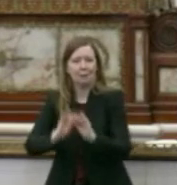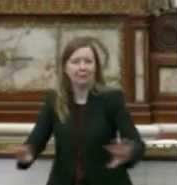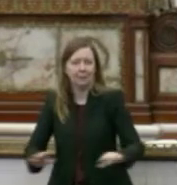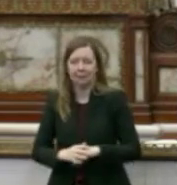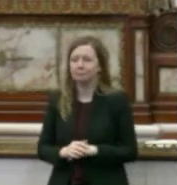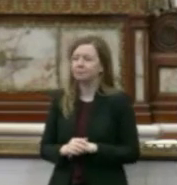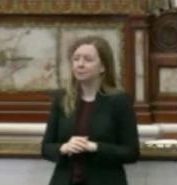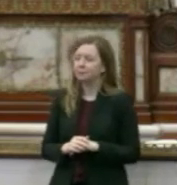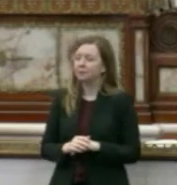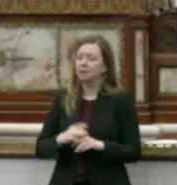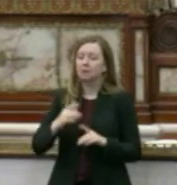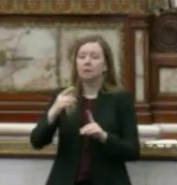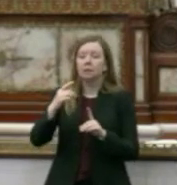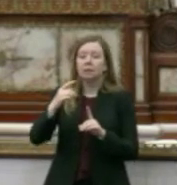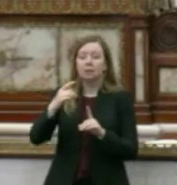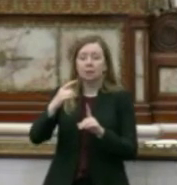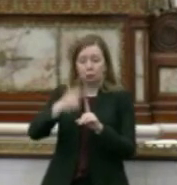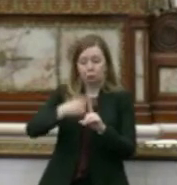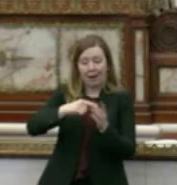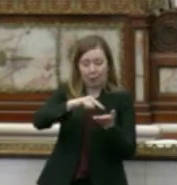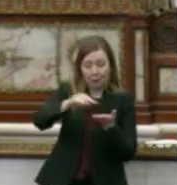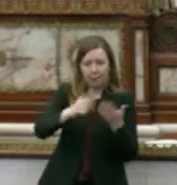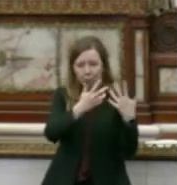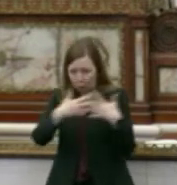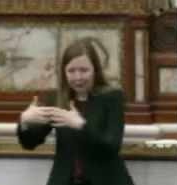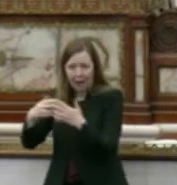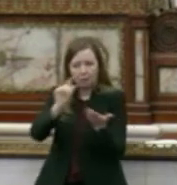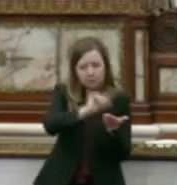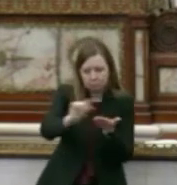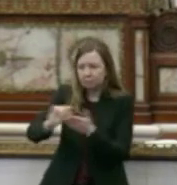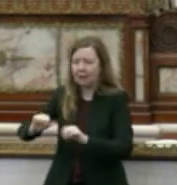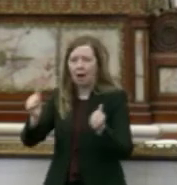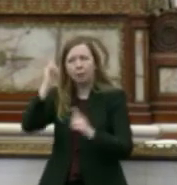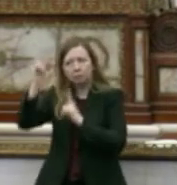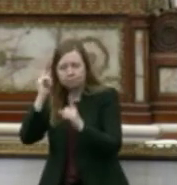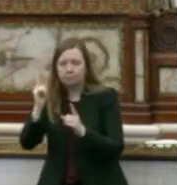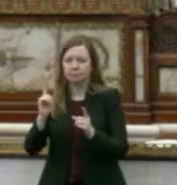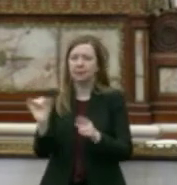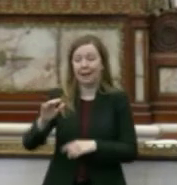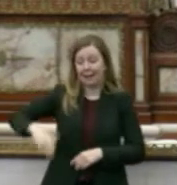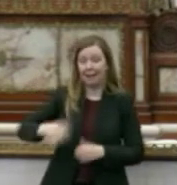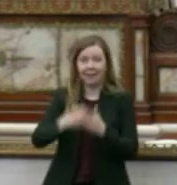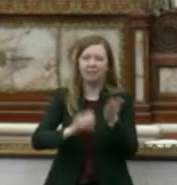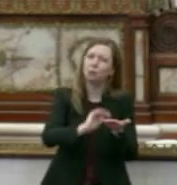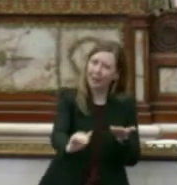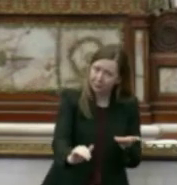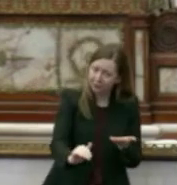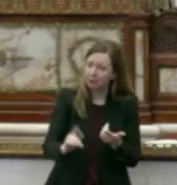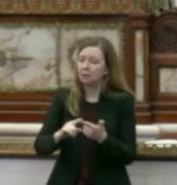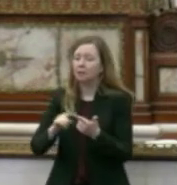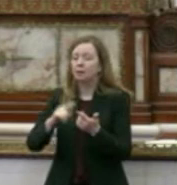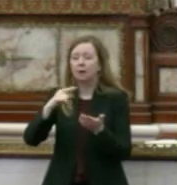agreeing to tenant-specific rental payment workouts and other thoughtful concessions like waiving late payment